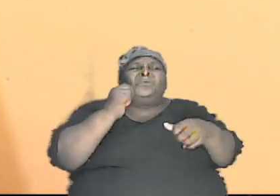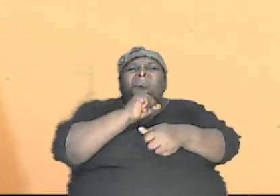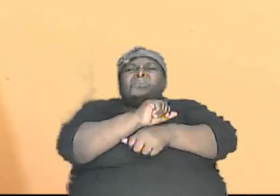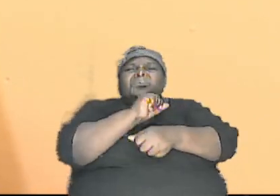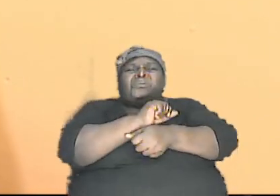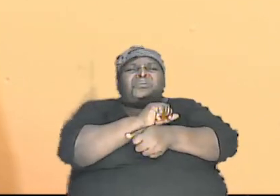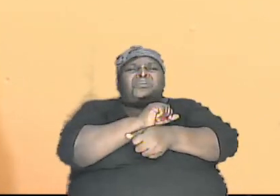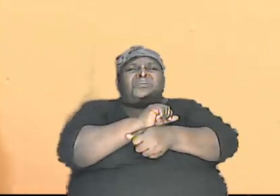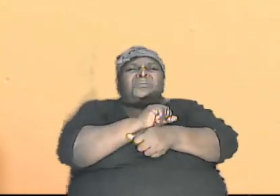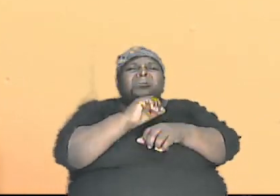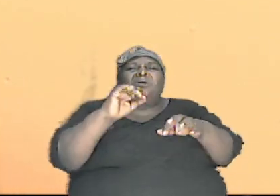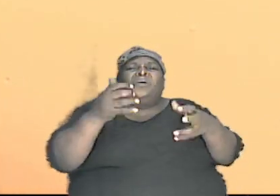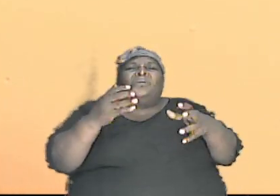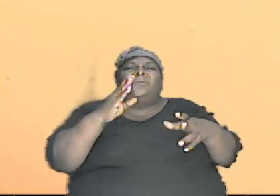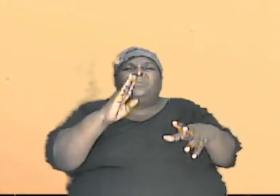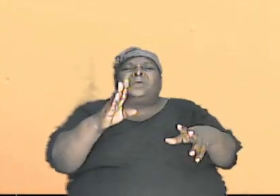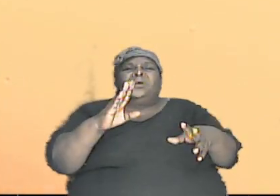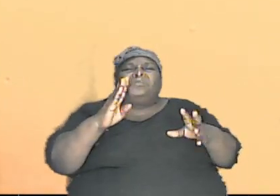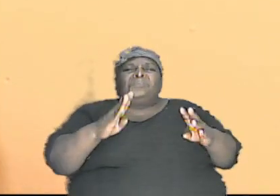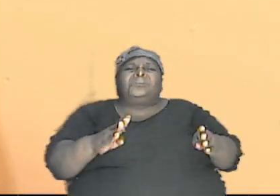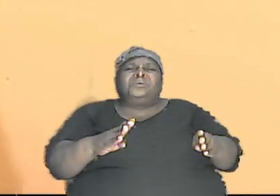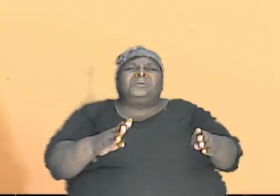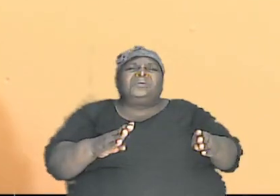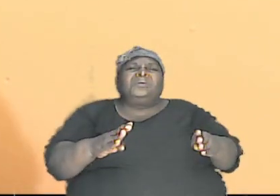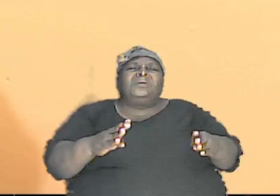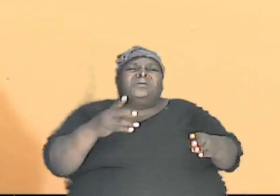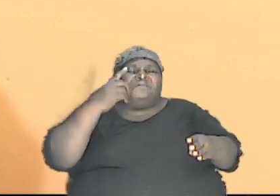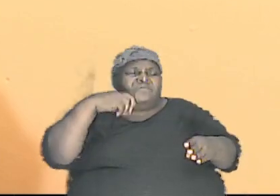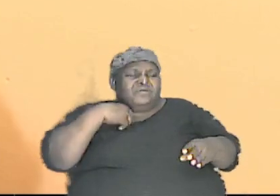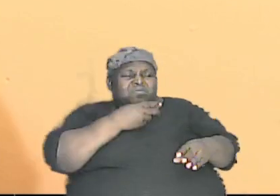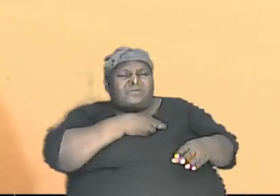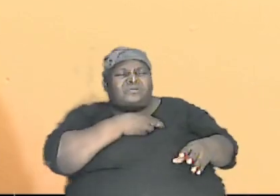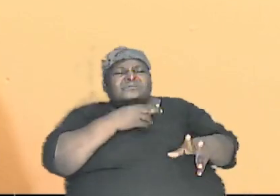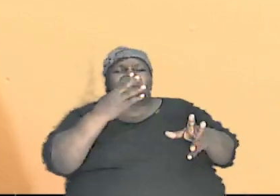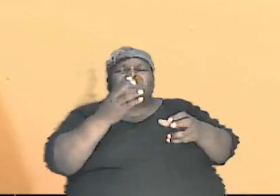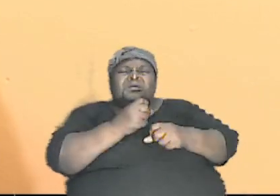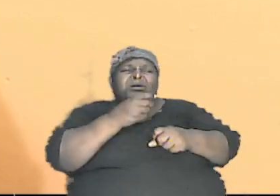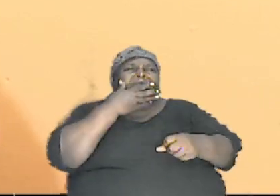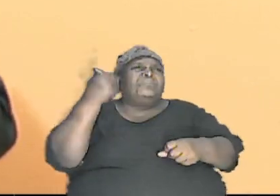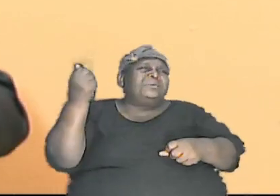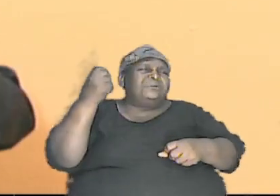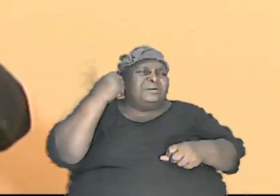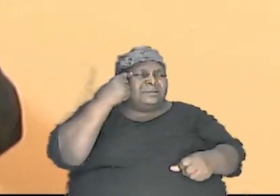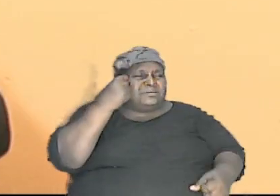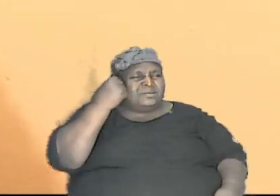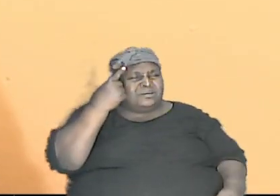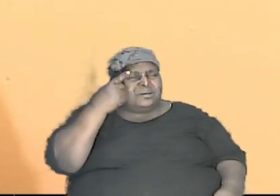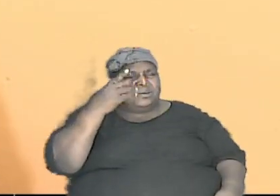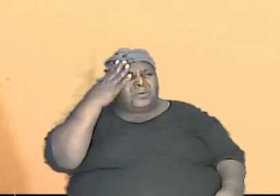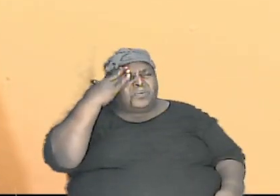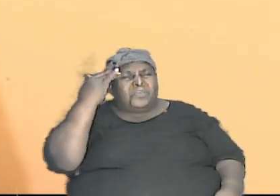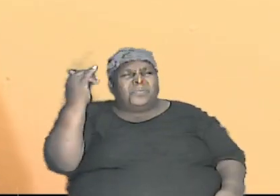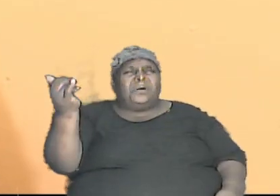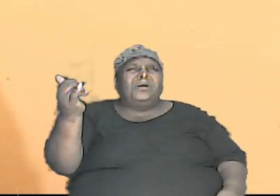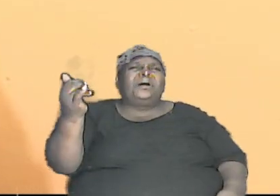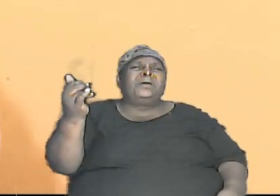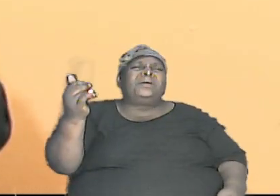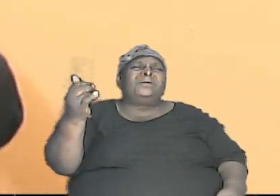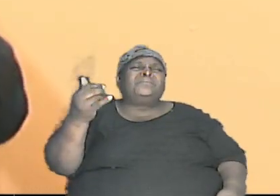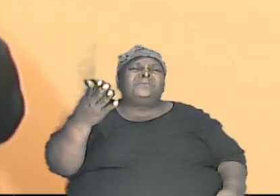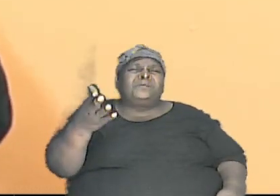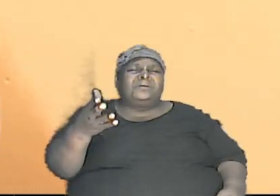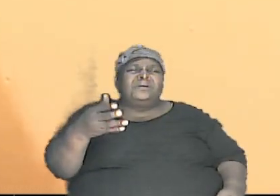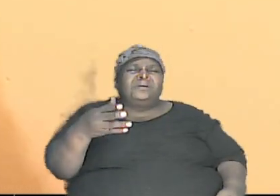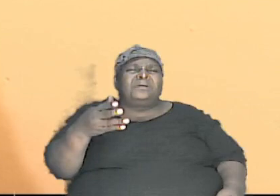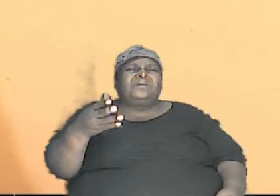how it can be applied for us to get a better understanding as to why there can be